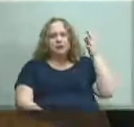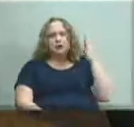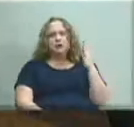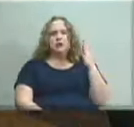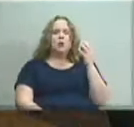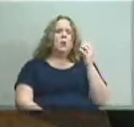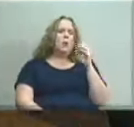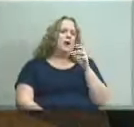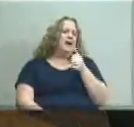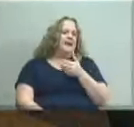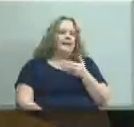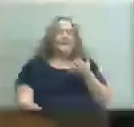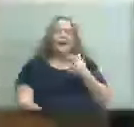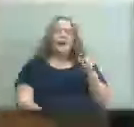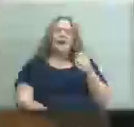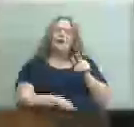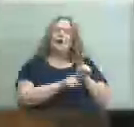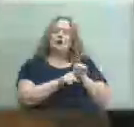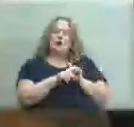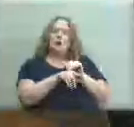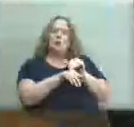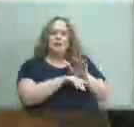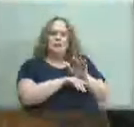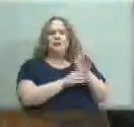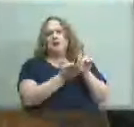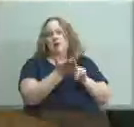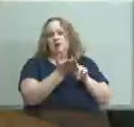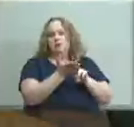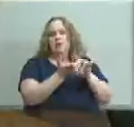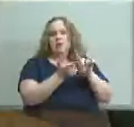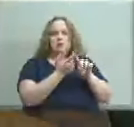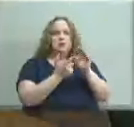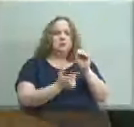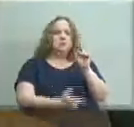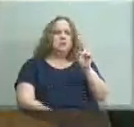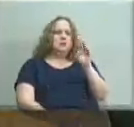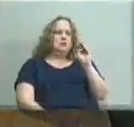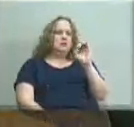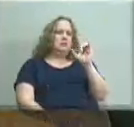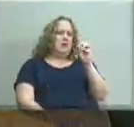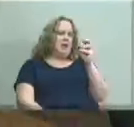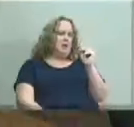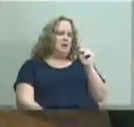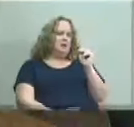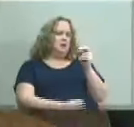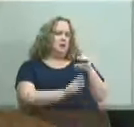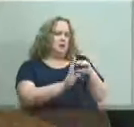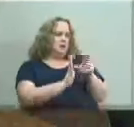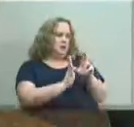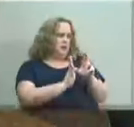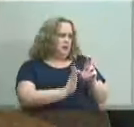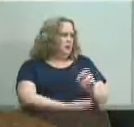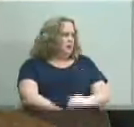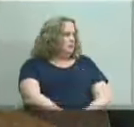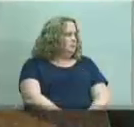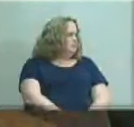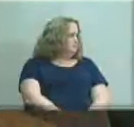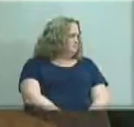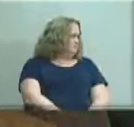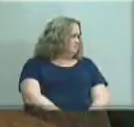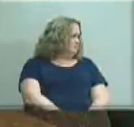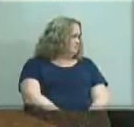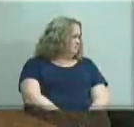we of course sent the contract to mr mellon to review ahead of time okay is it is it legitimate separated